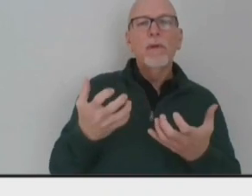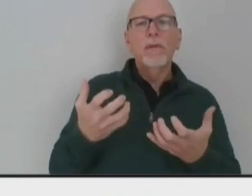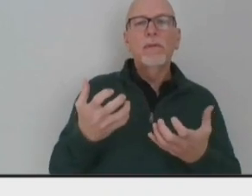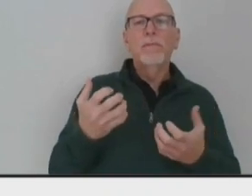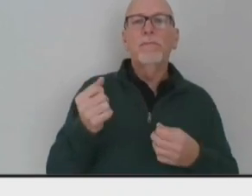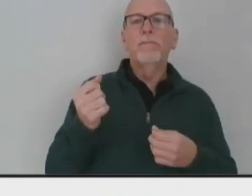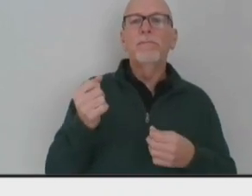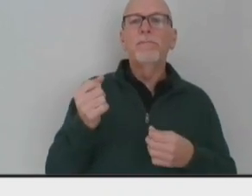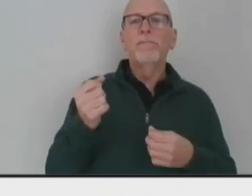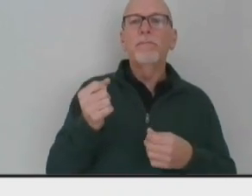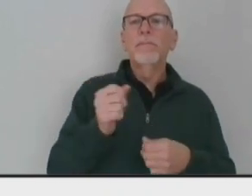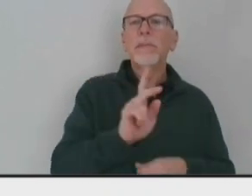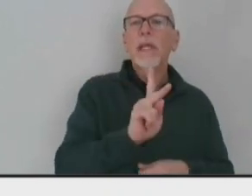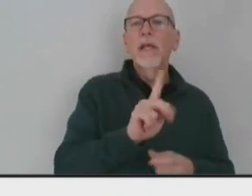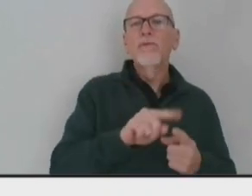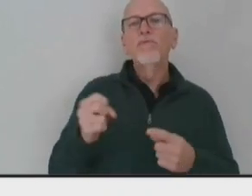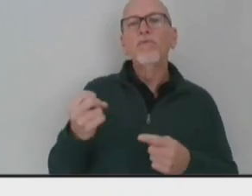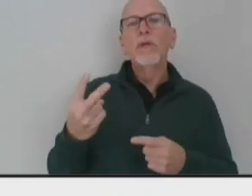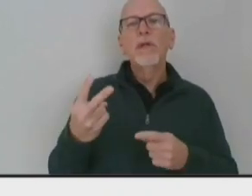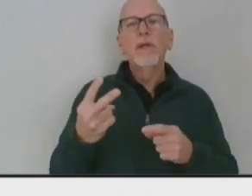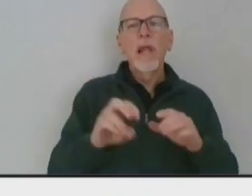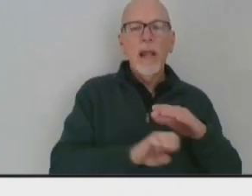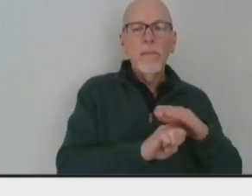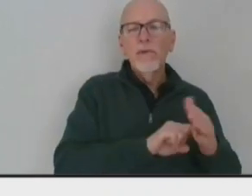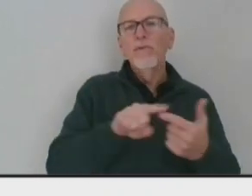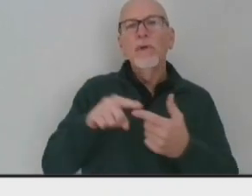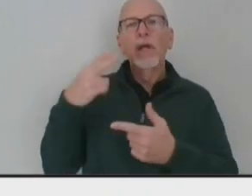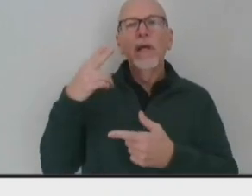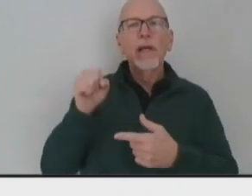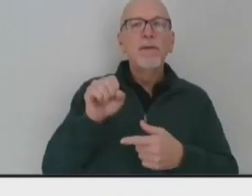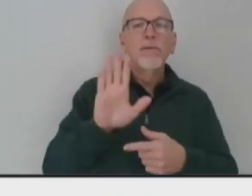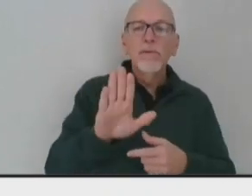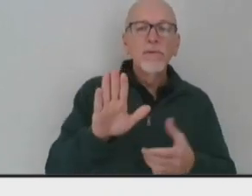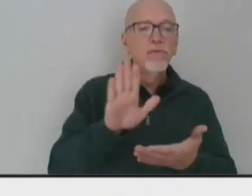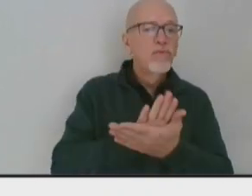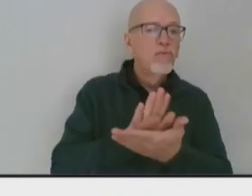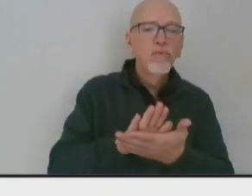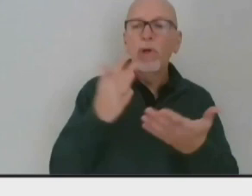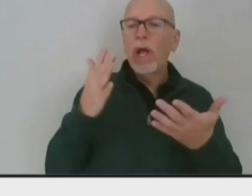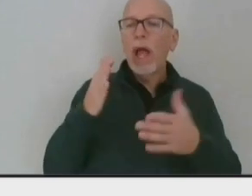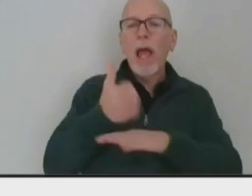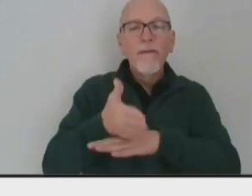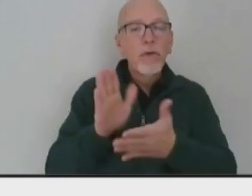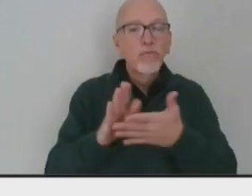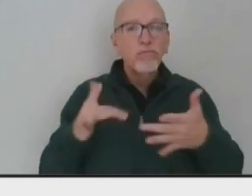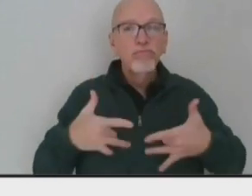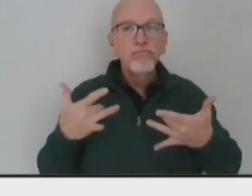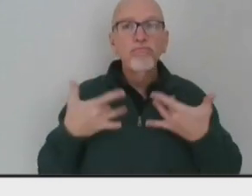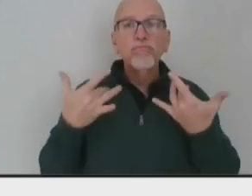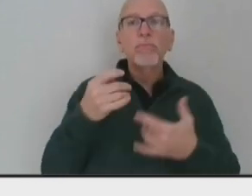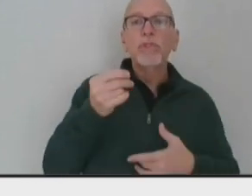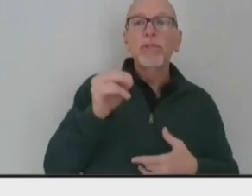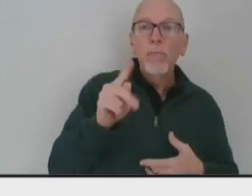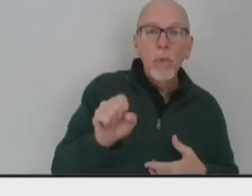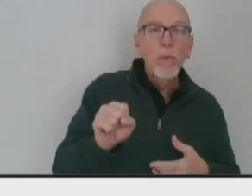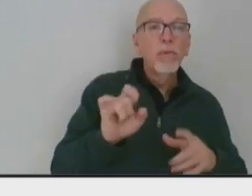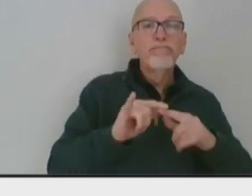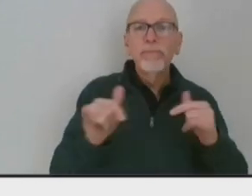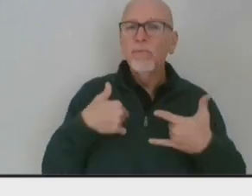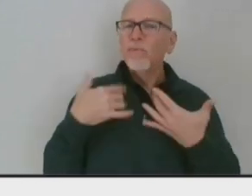K-12 extracurricular and co-curricular activities to continue, but